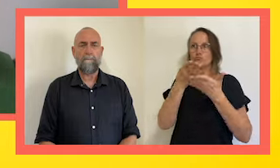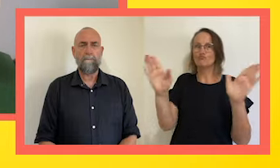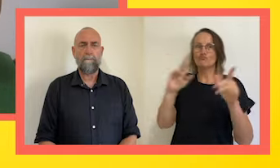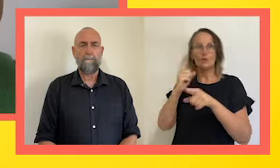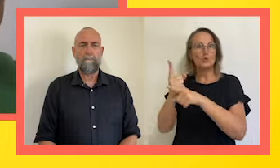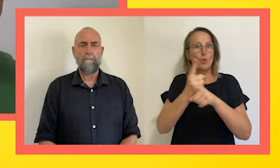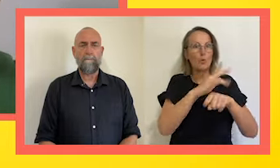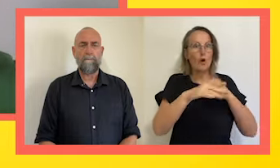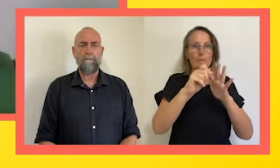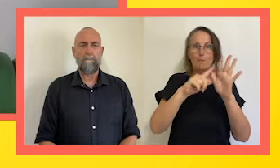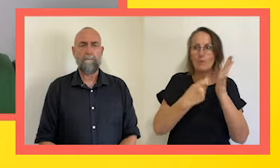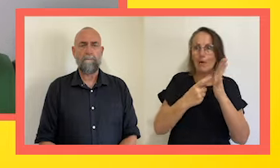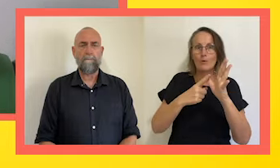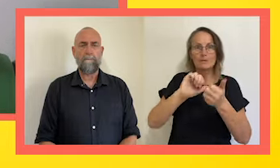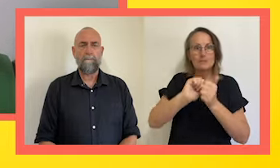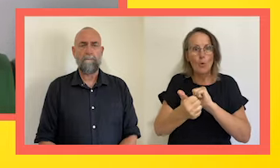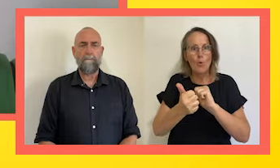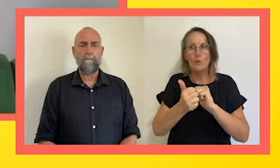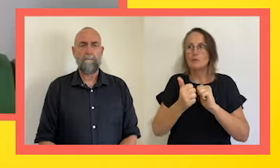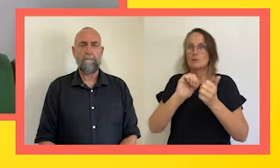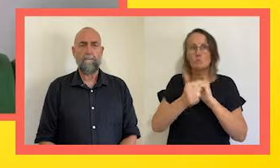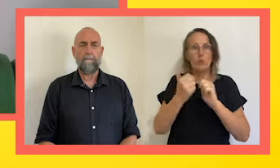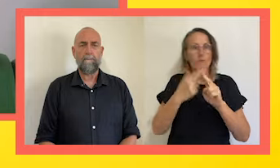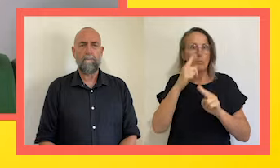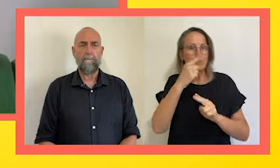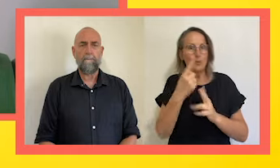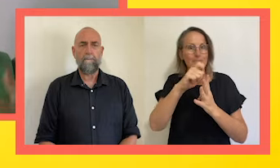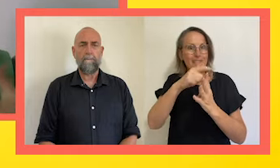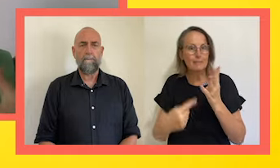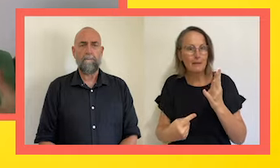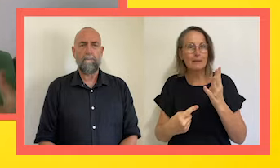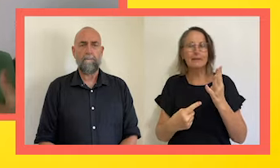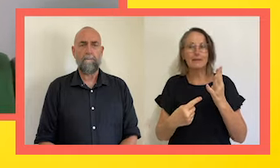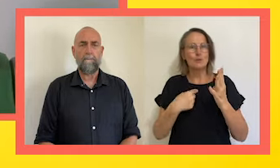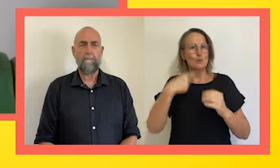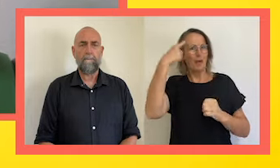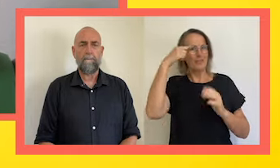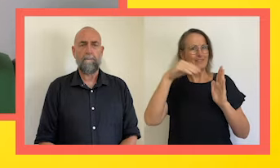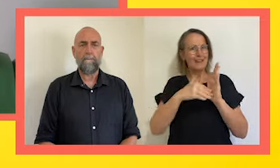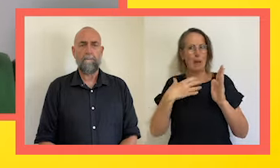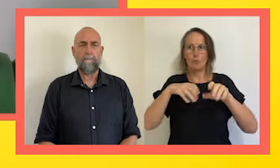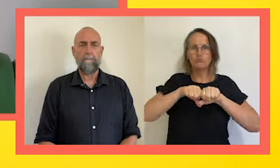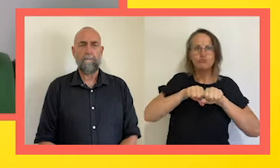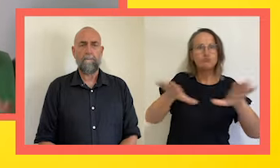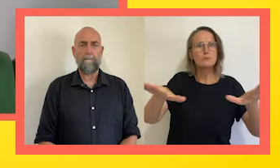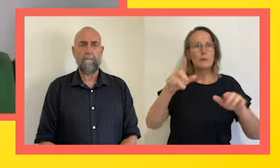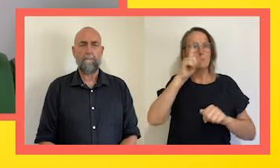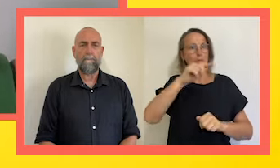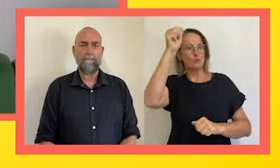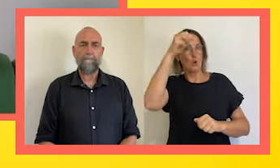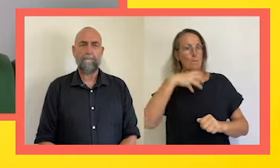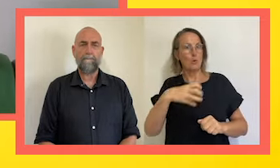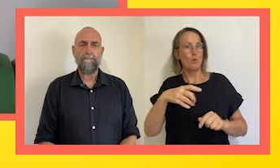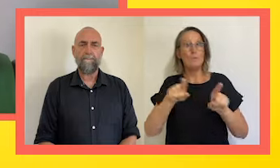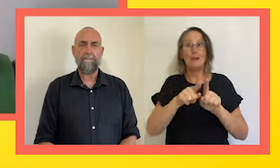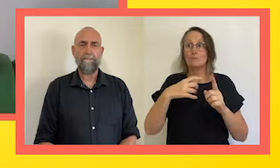disability rights and a whole range of things. So I think that definitely the commercial side on TV and also disability